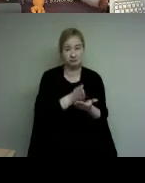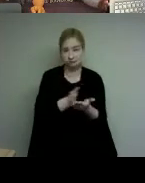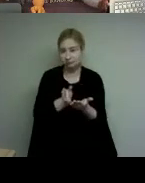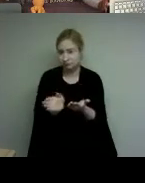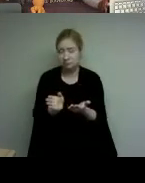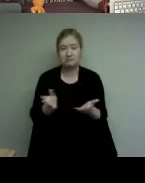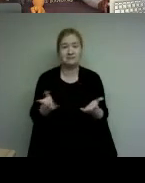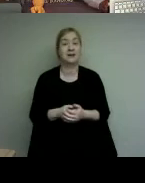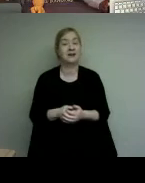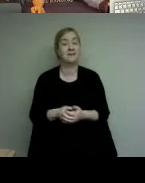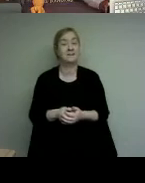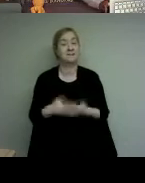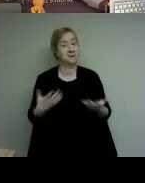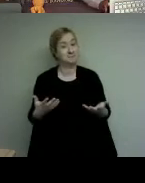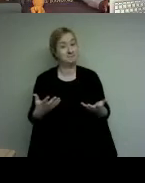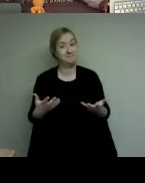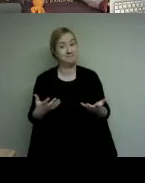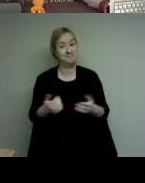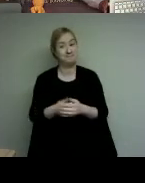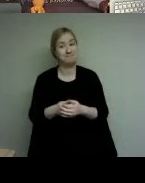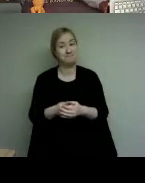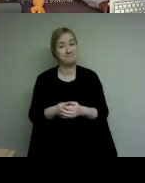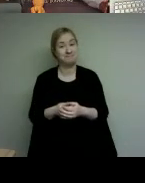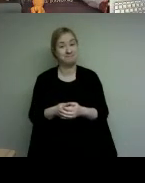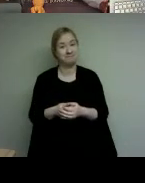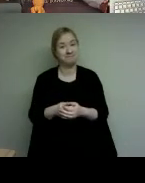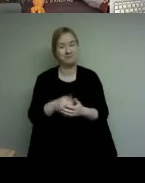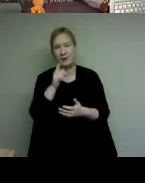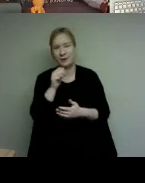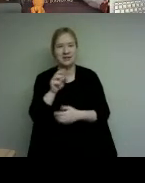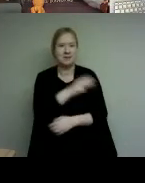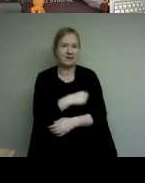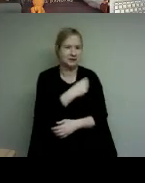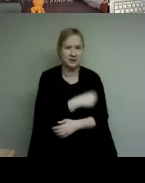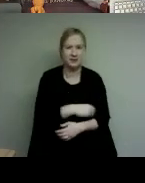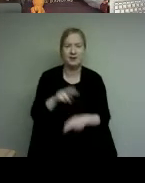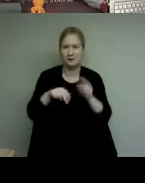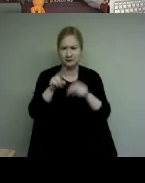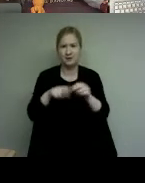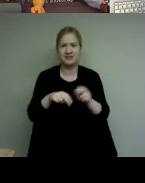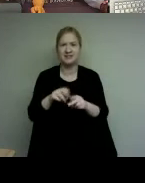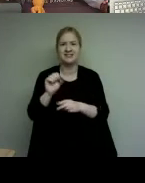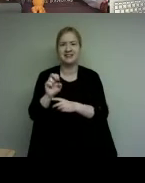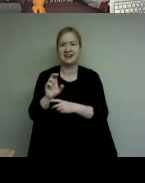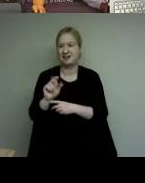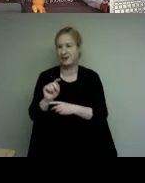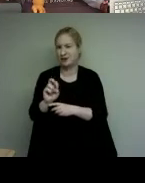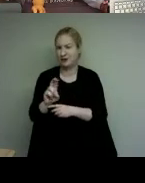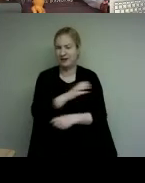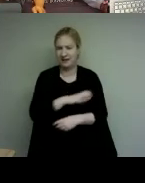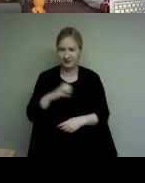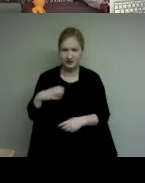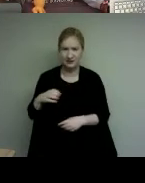so who is the manitoba construction sector and what do we do we have a short three